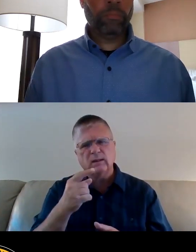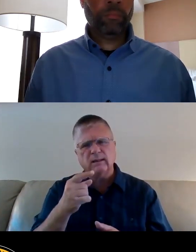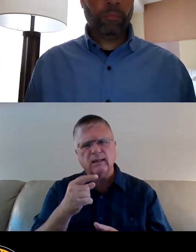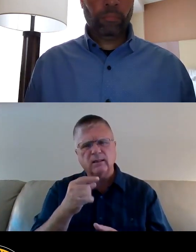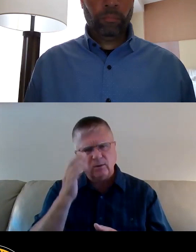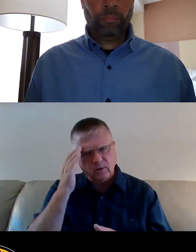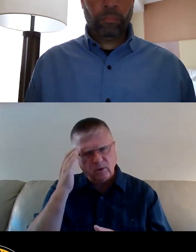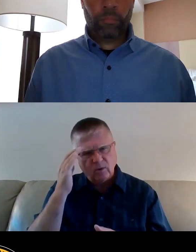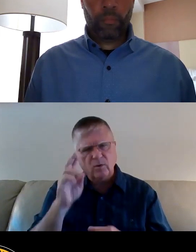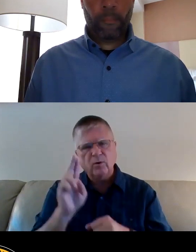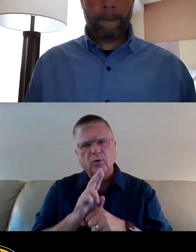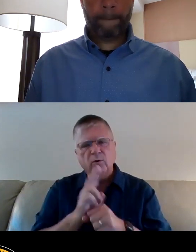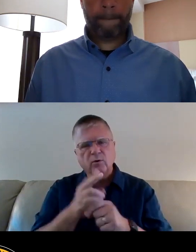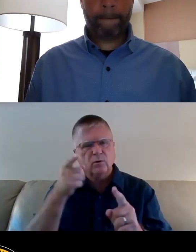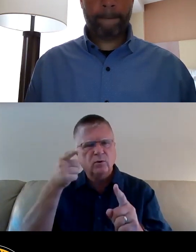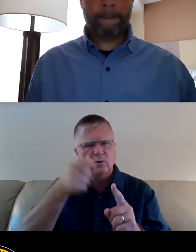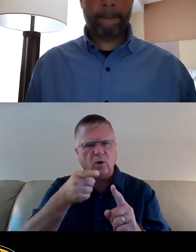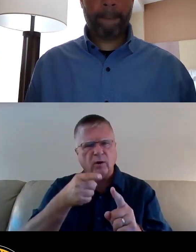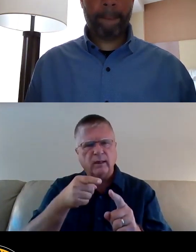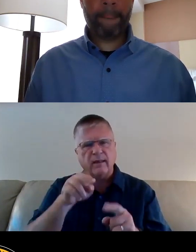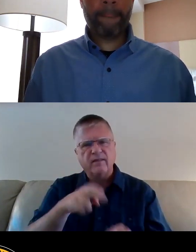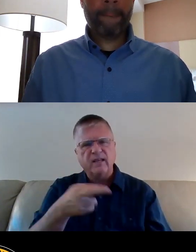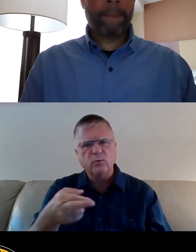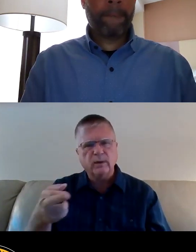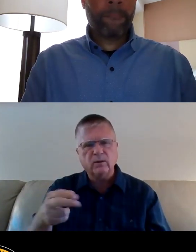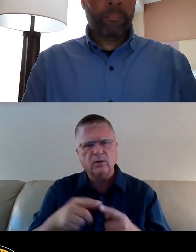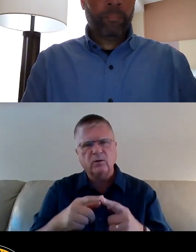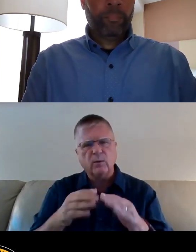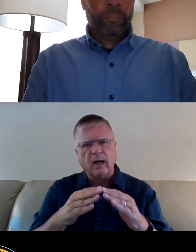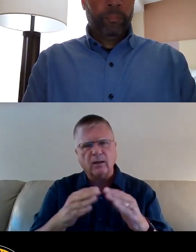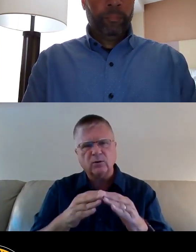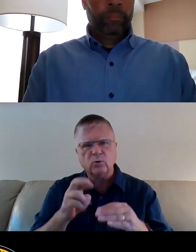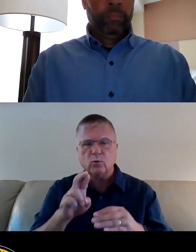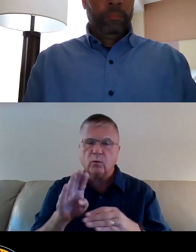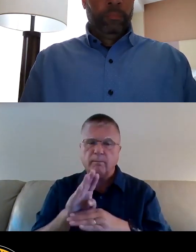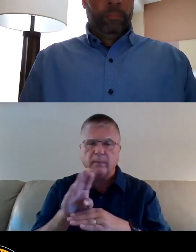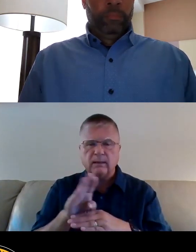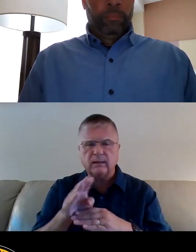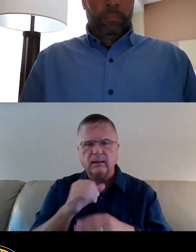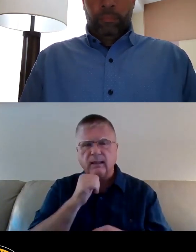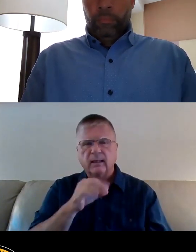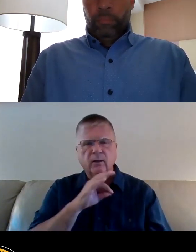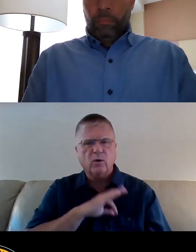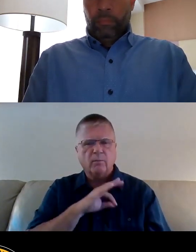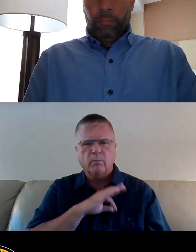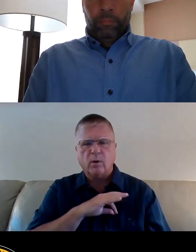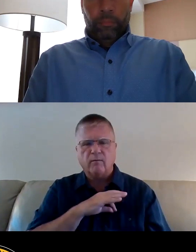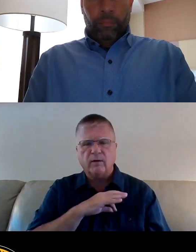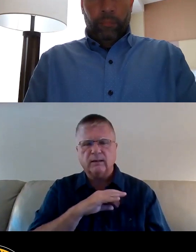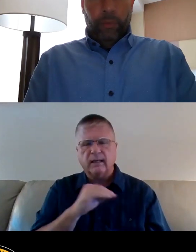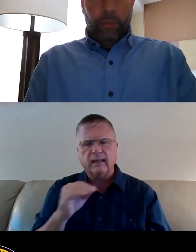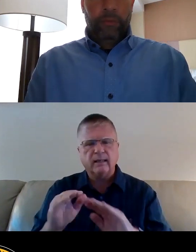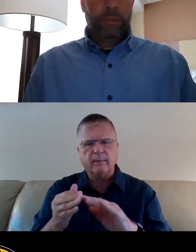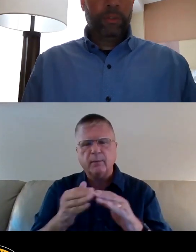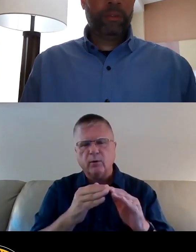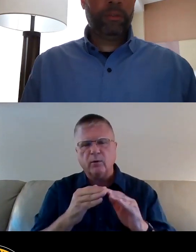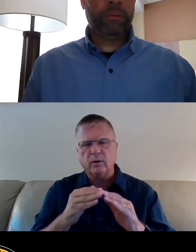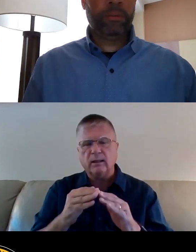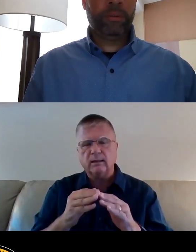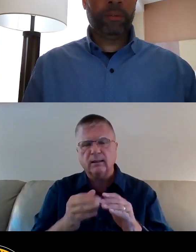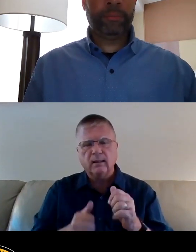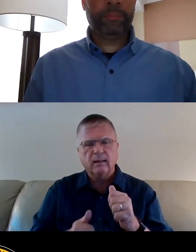to use, to target these resources to households and businesses and non-profits and communities that are most